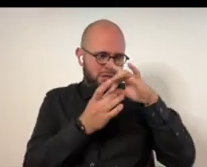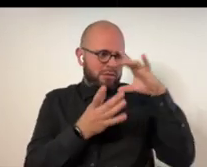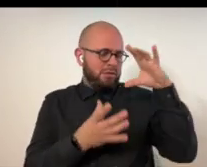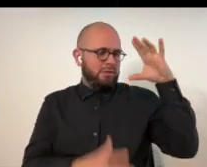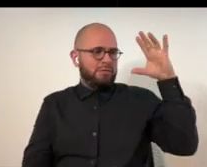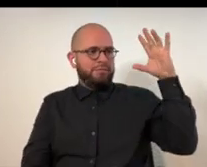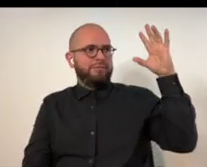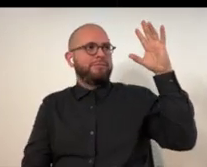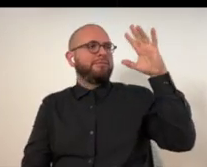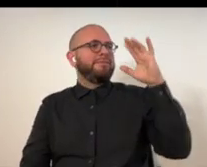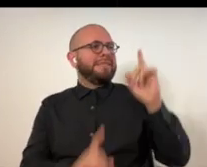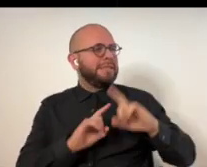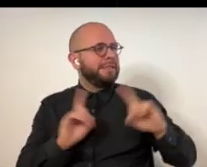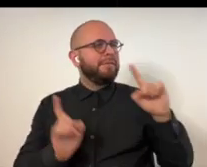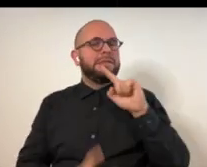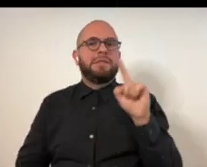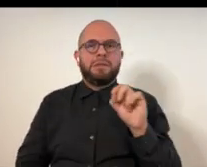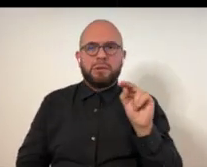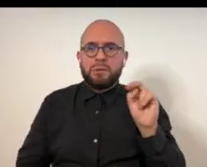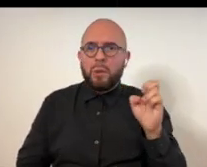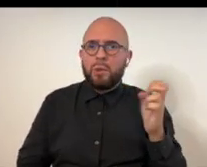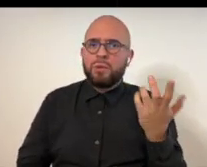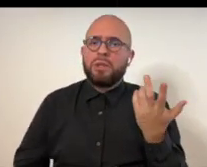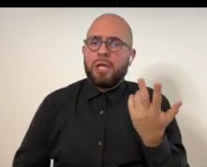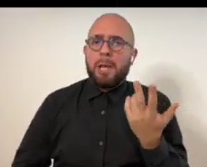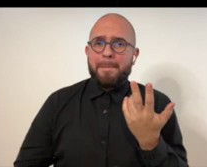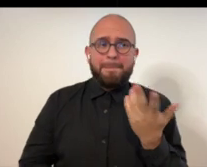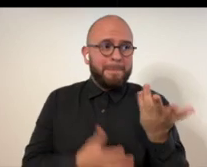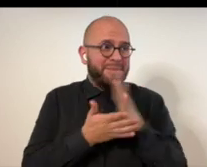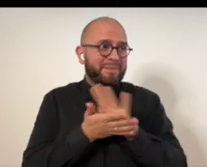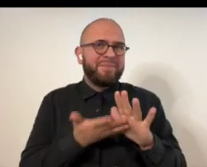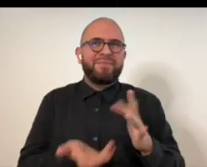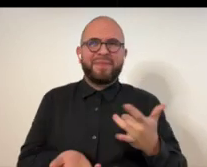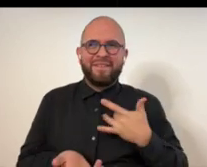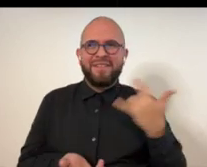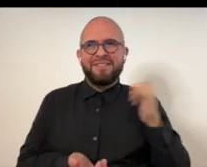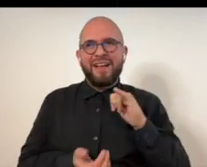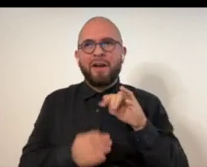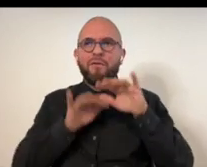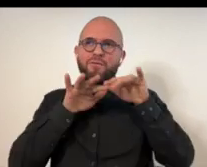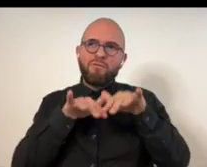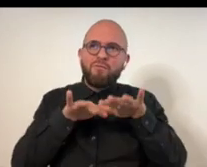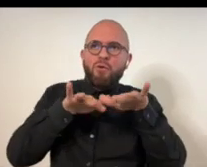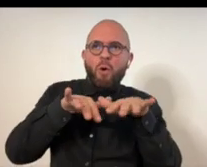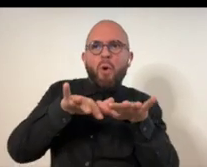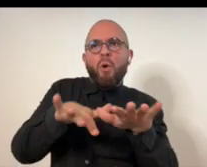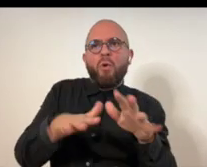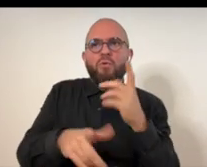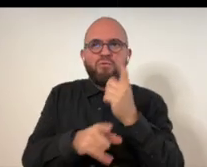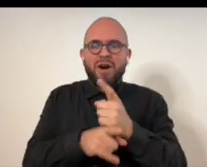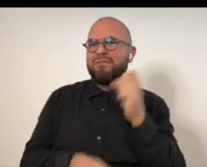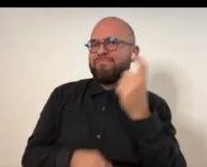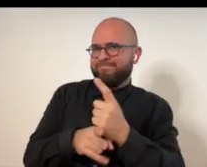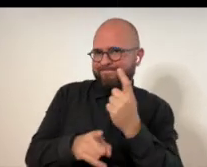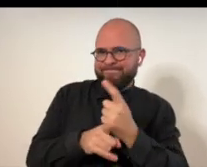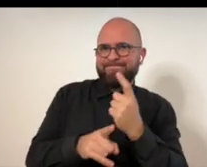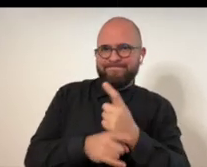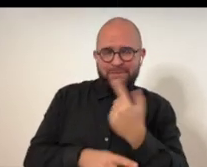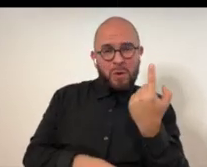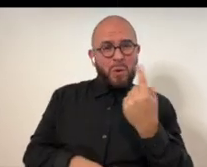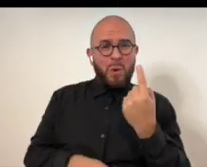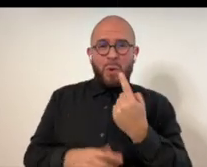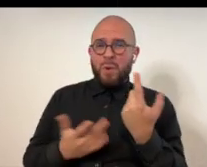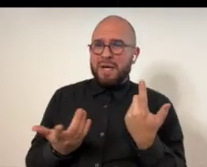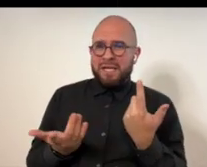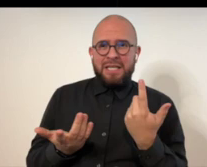very, very, uh, it's just puts me in another zone. You get into that zone. Nice. Oh, it's a flow